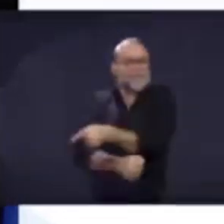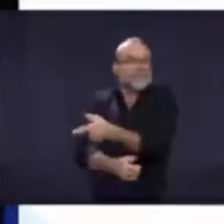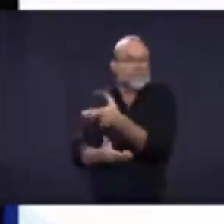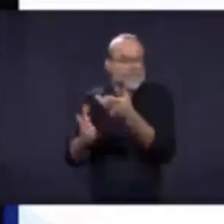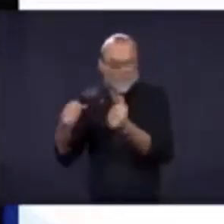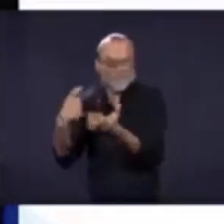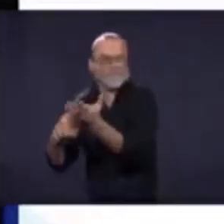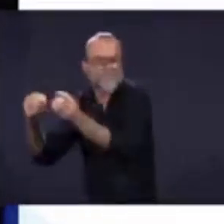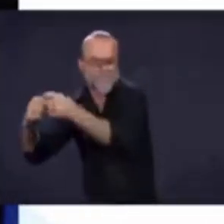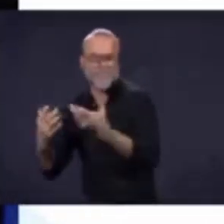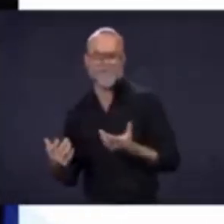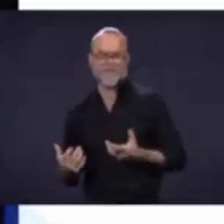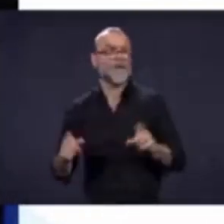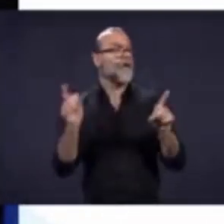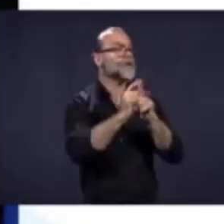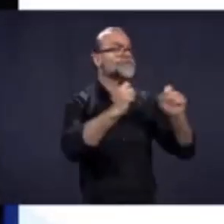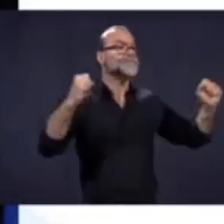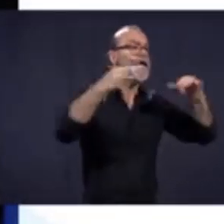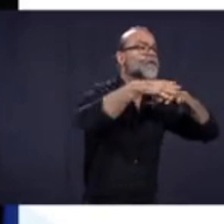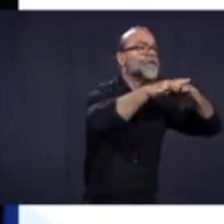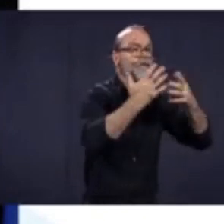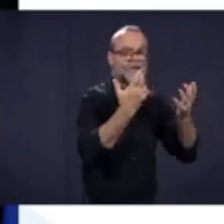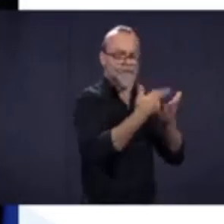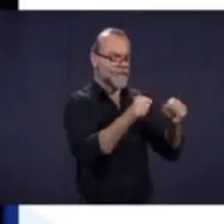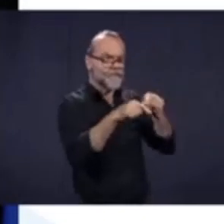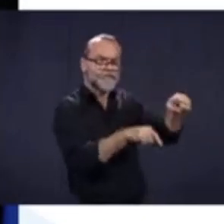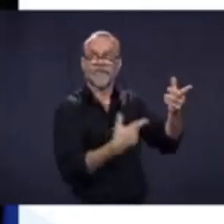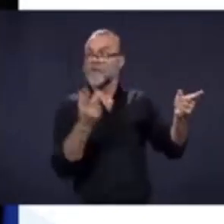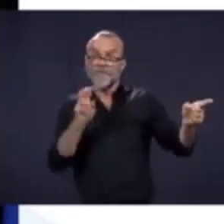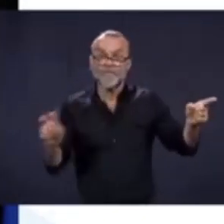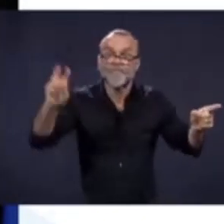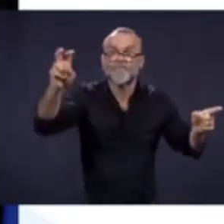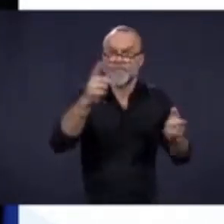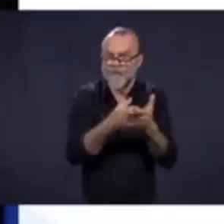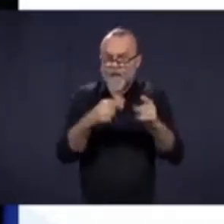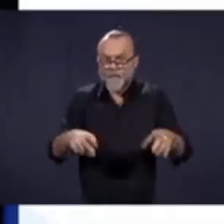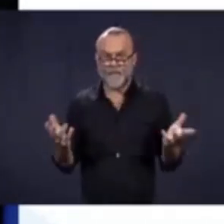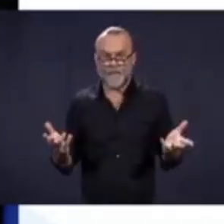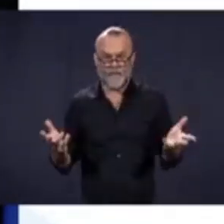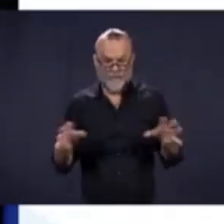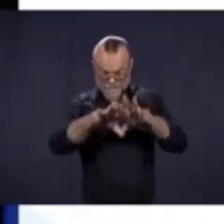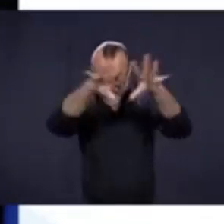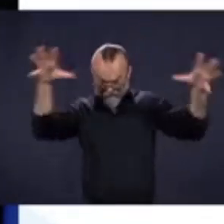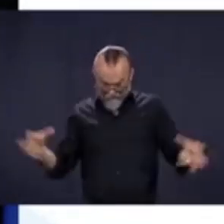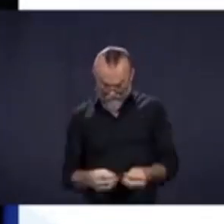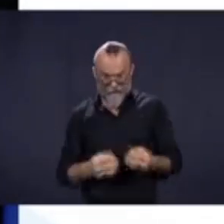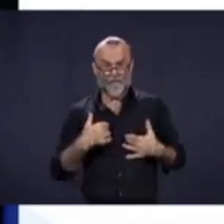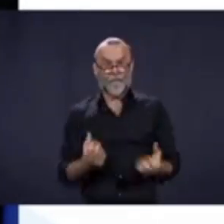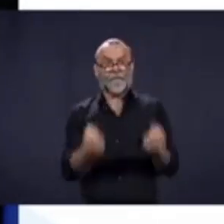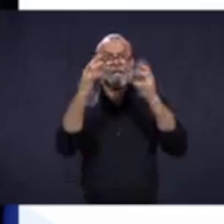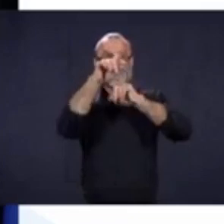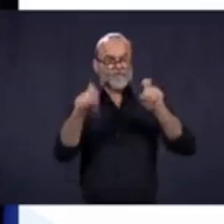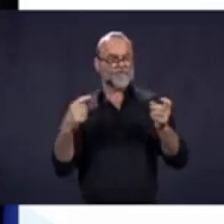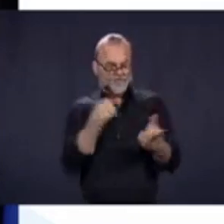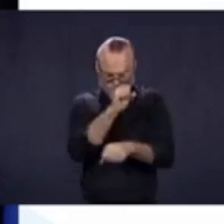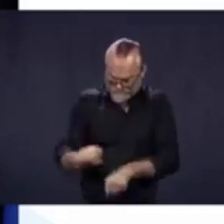what will happen with gatherings, what will happen with tourism. It's all kind of questions that we'll work on.